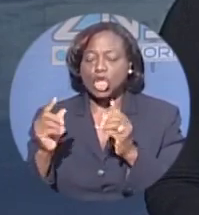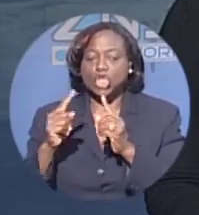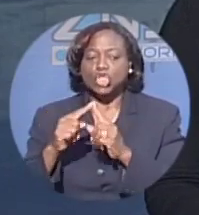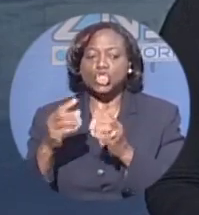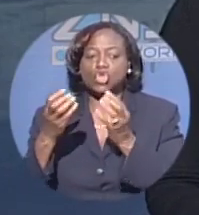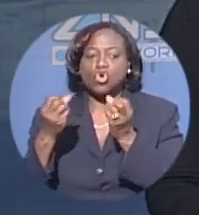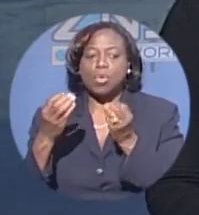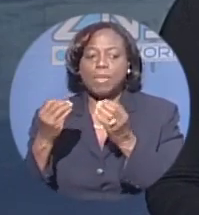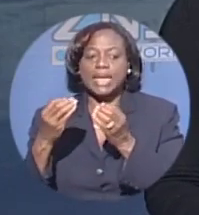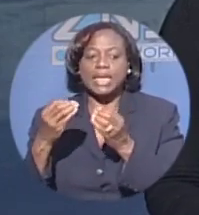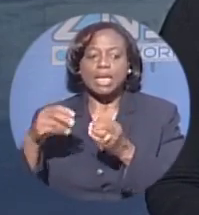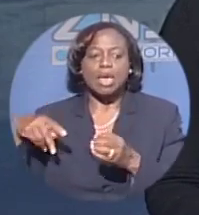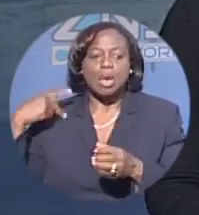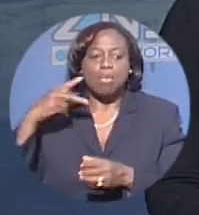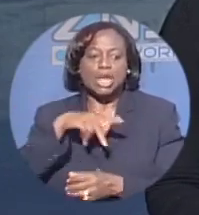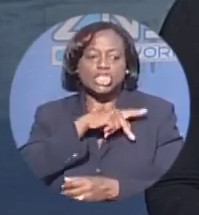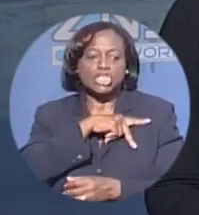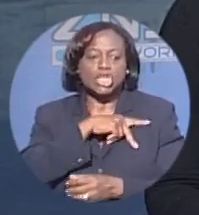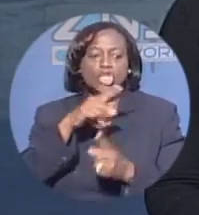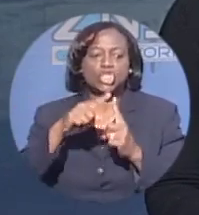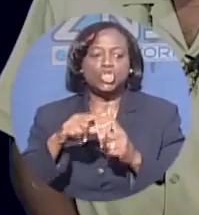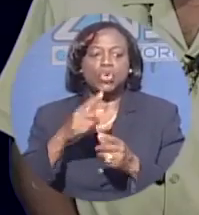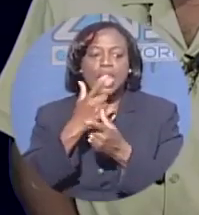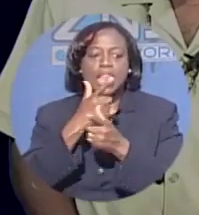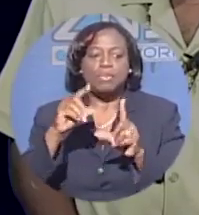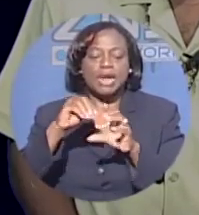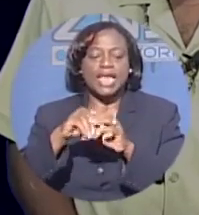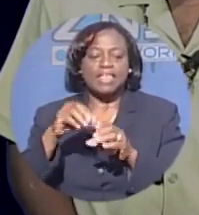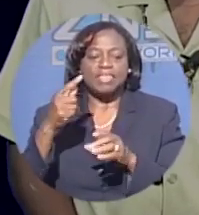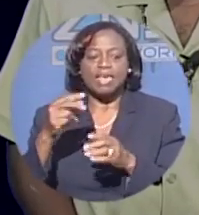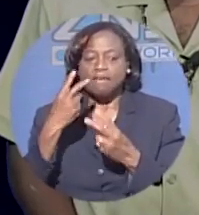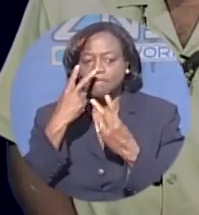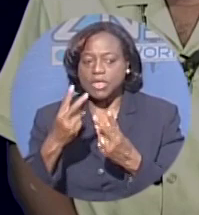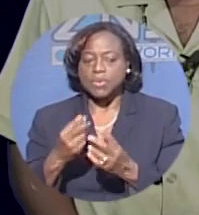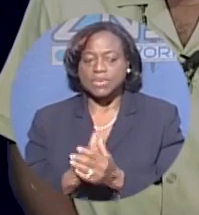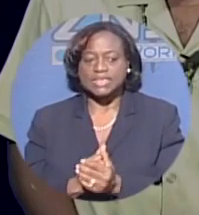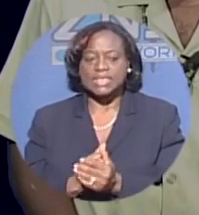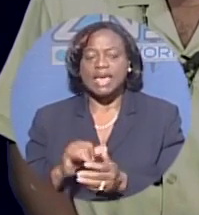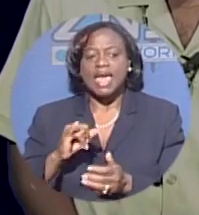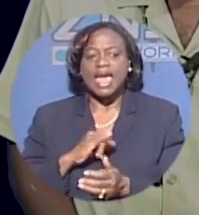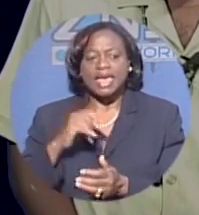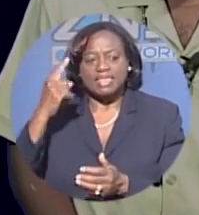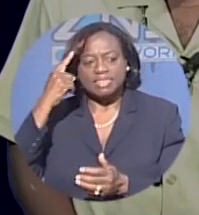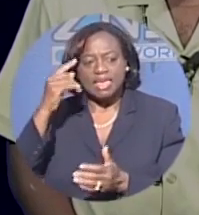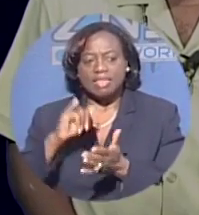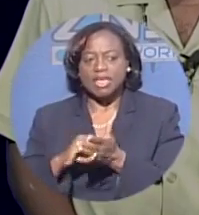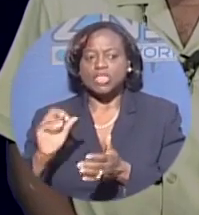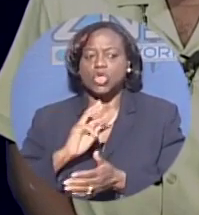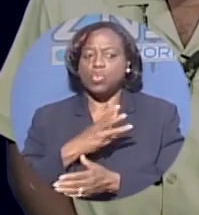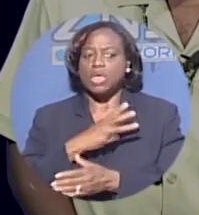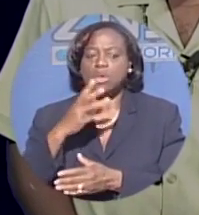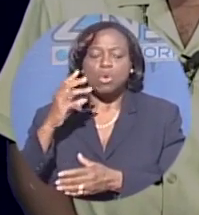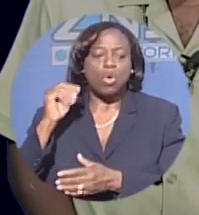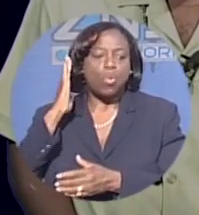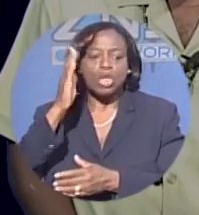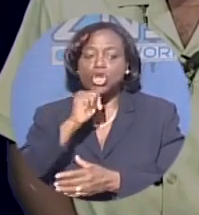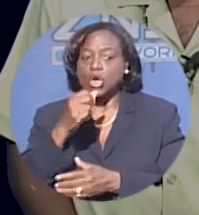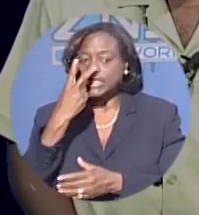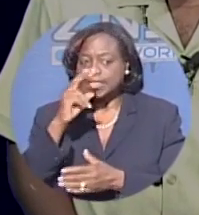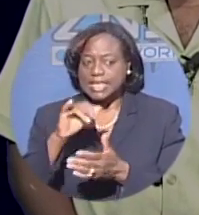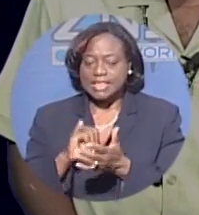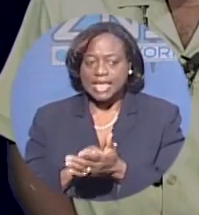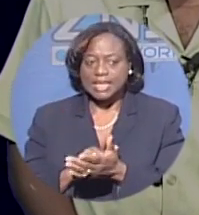too liberal in their views. What do you mean by that? I do think that we won't see that. In fact, I've heard two